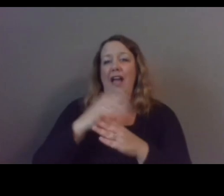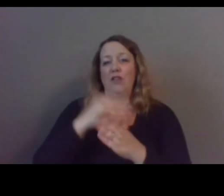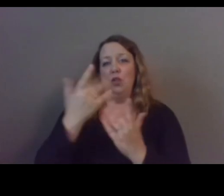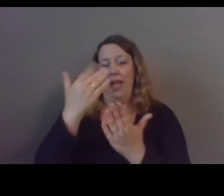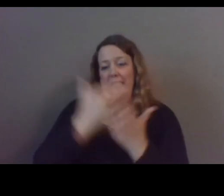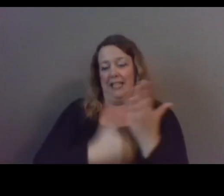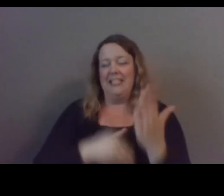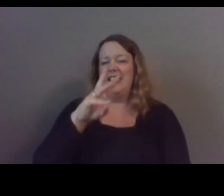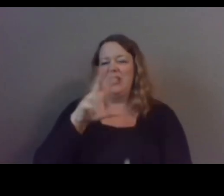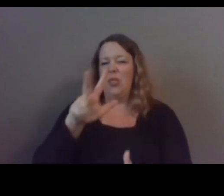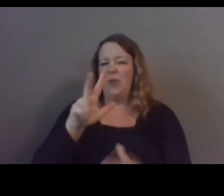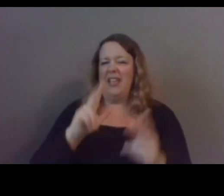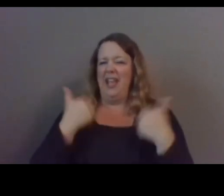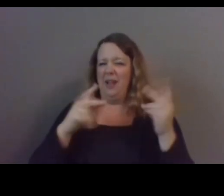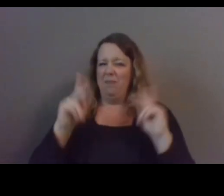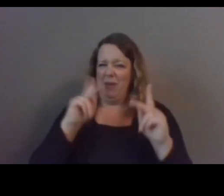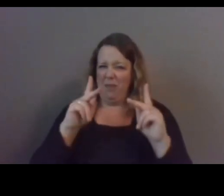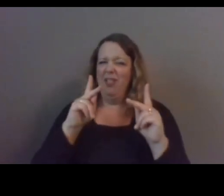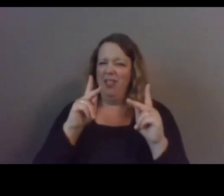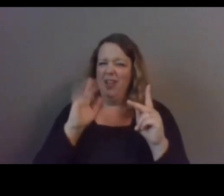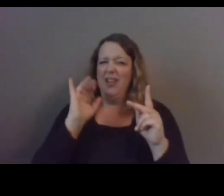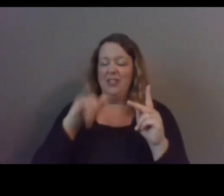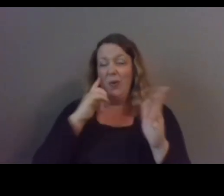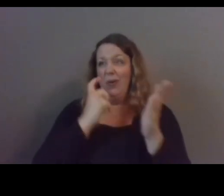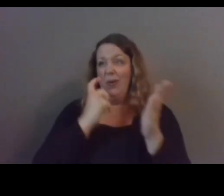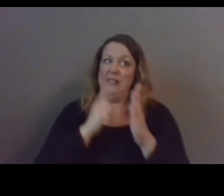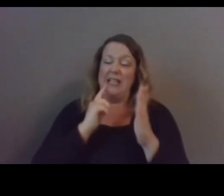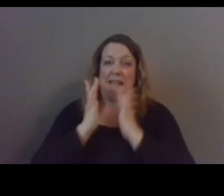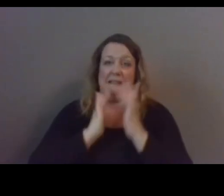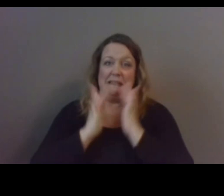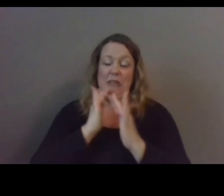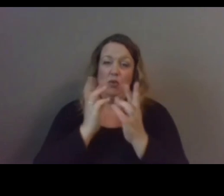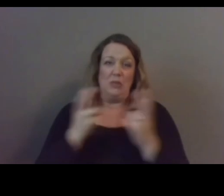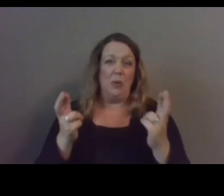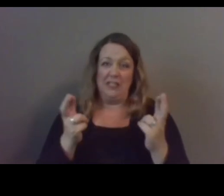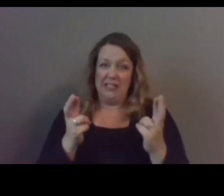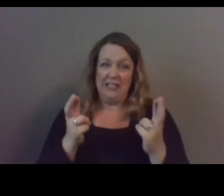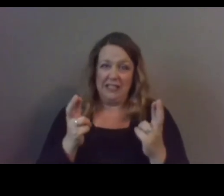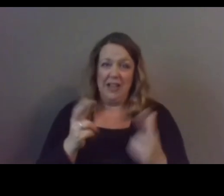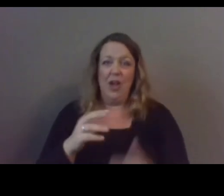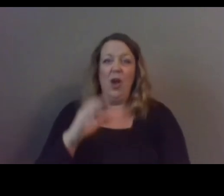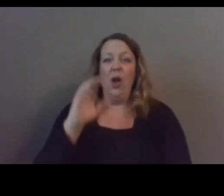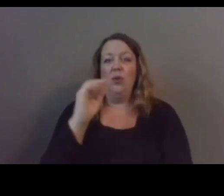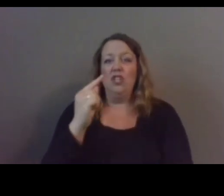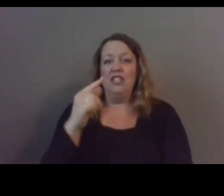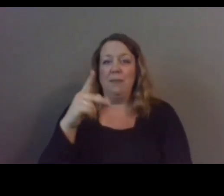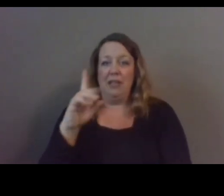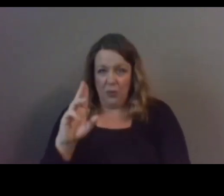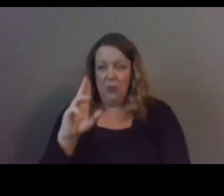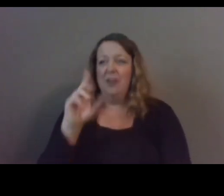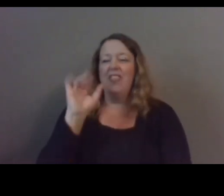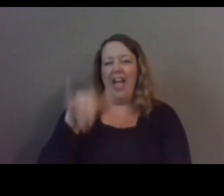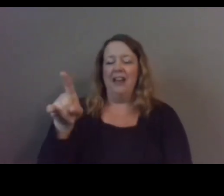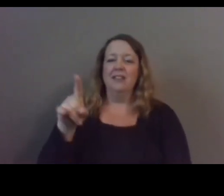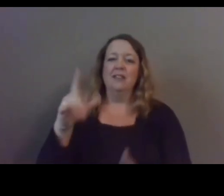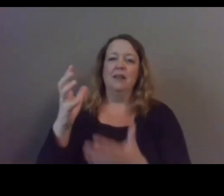program which is indicative of a shortage of resources we're very proud of the ojgdp youth mentoring grant which is the singular funding